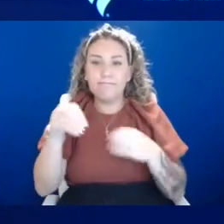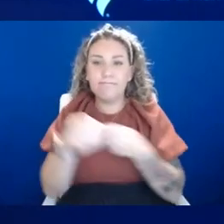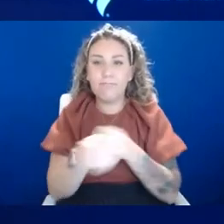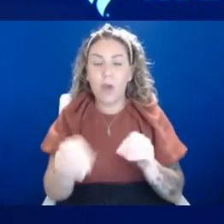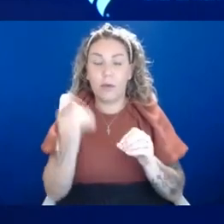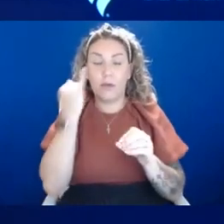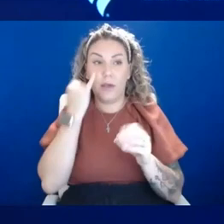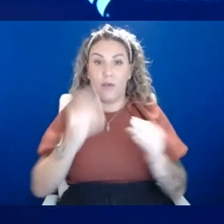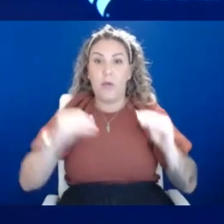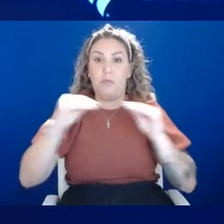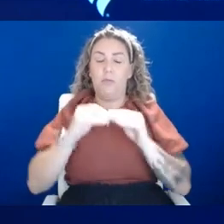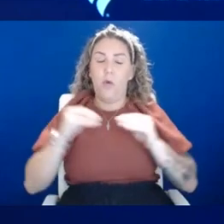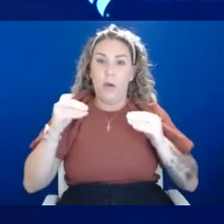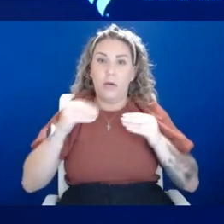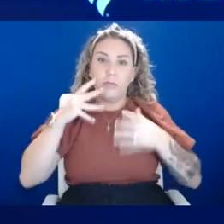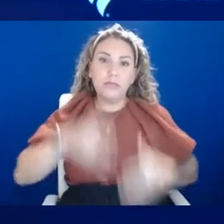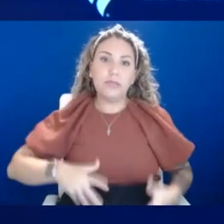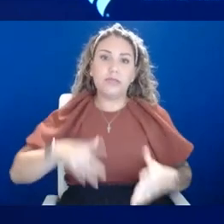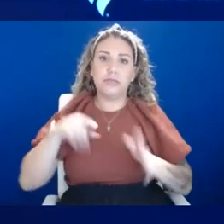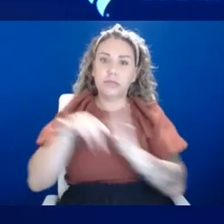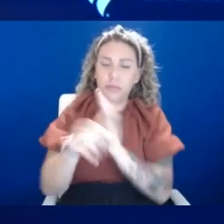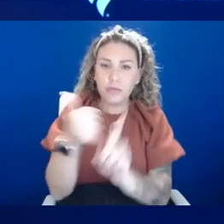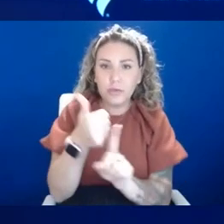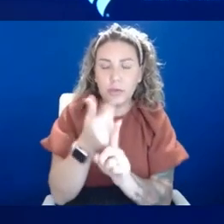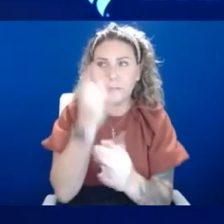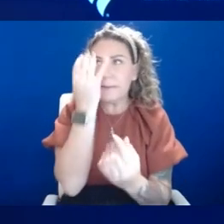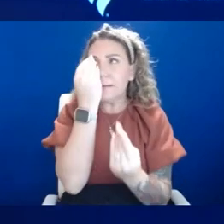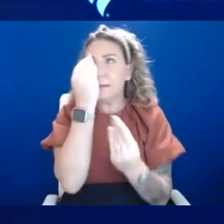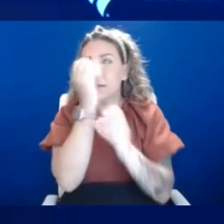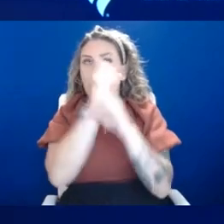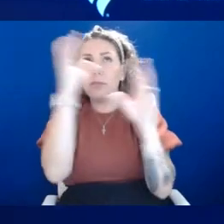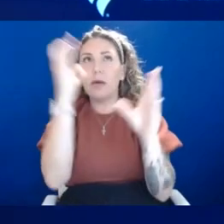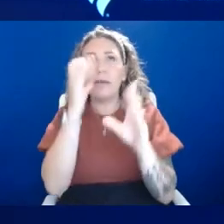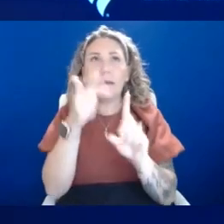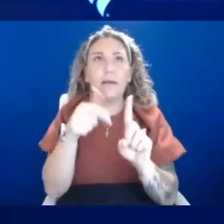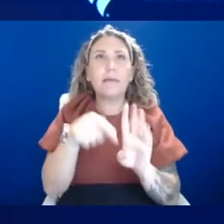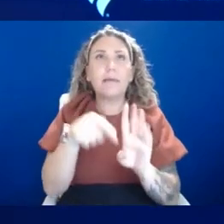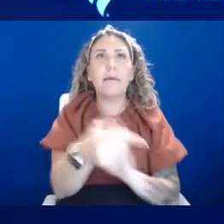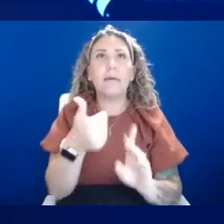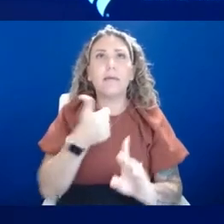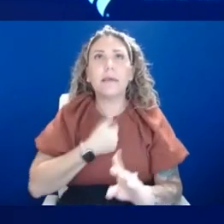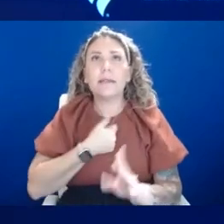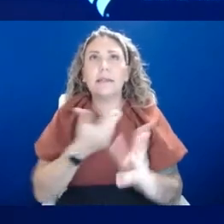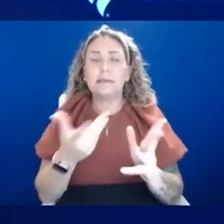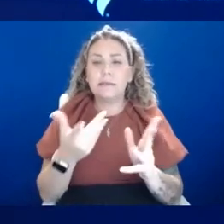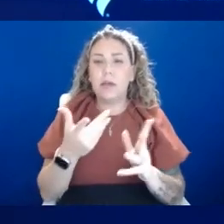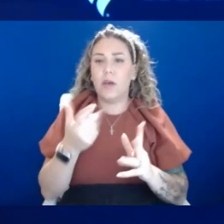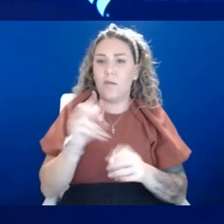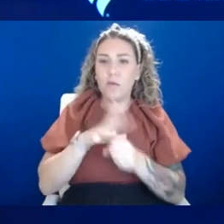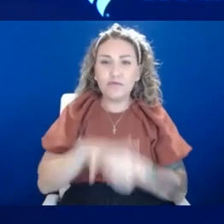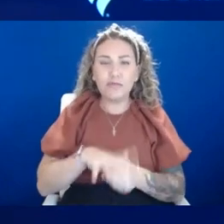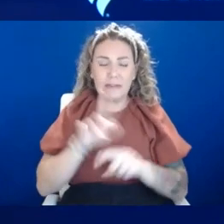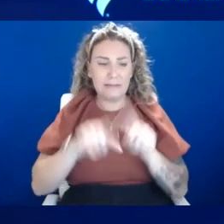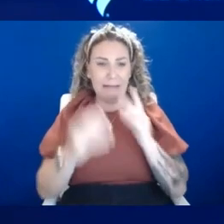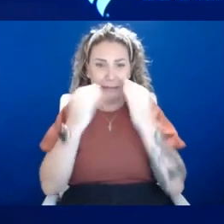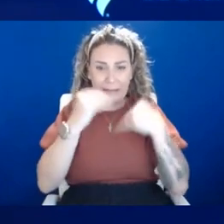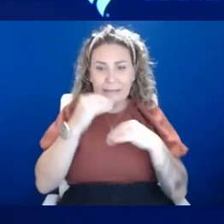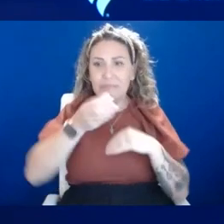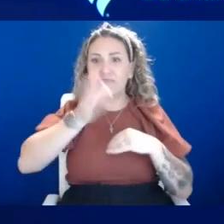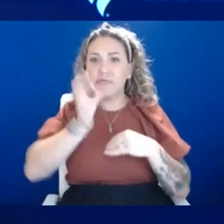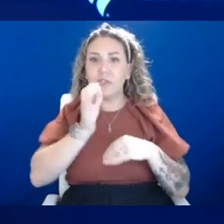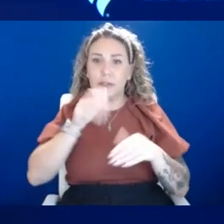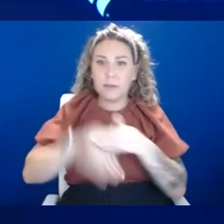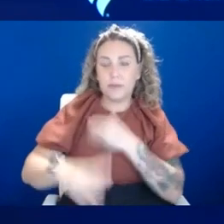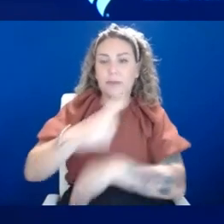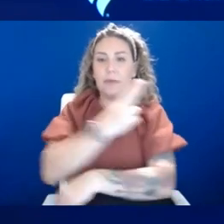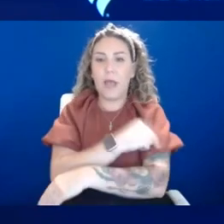suicidal or thinking about taking your own life or having extreme distress to where you can't eat, you can't drink, that's probably where you want to come into the hospital and kind of seek